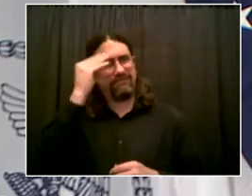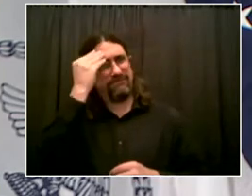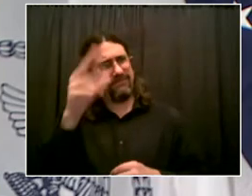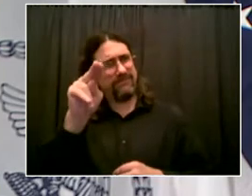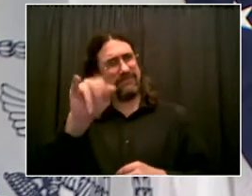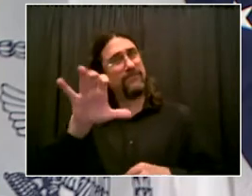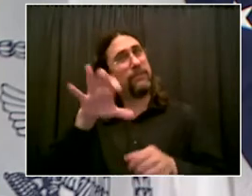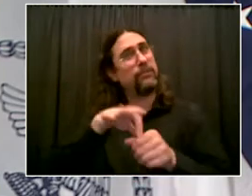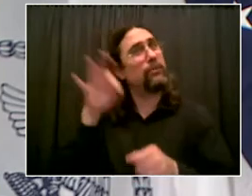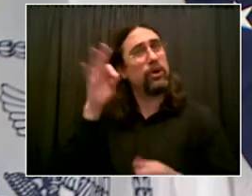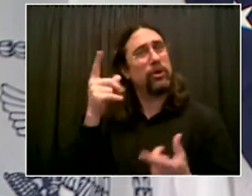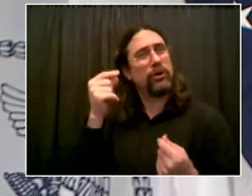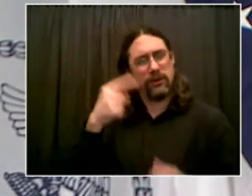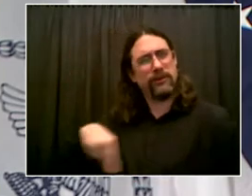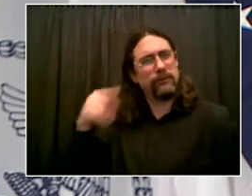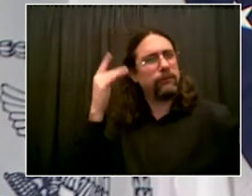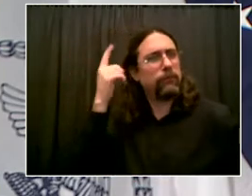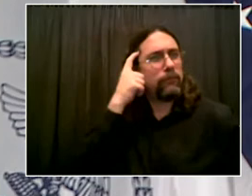Patrica.